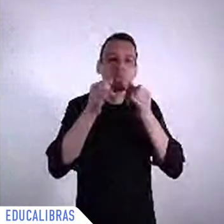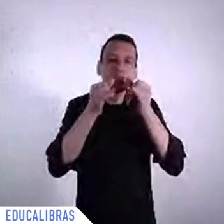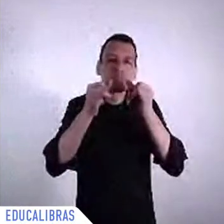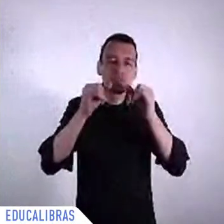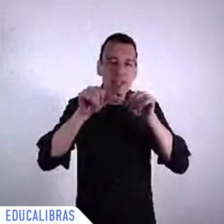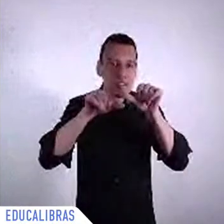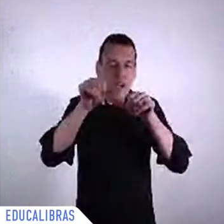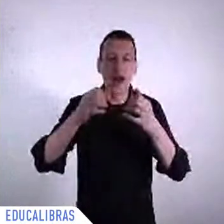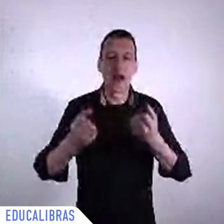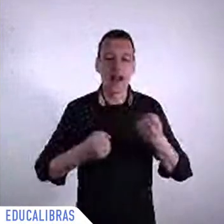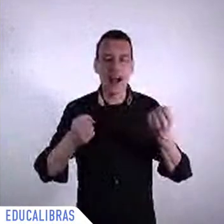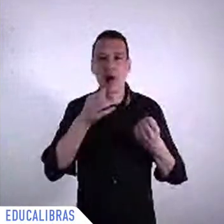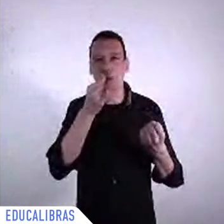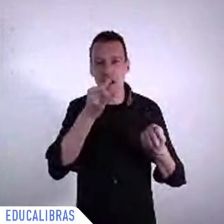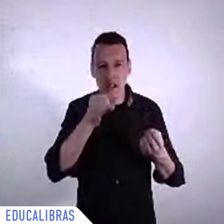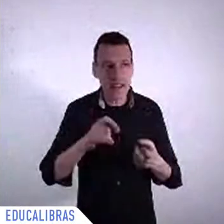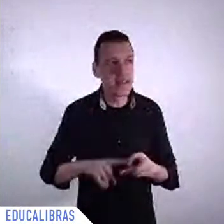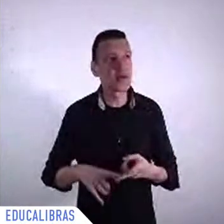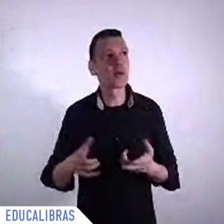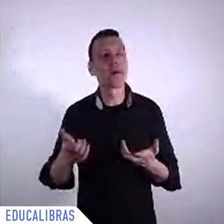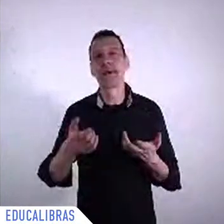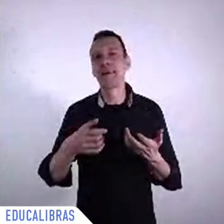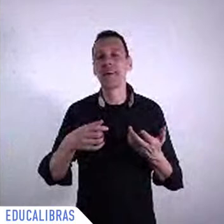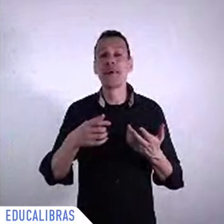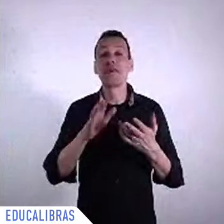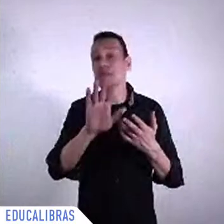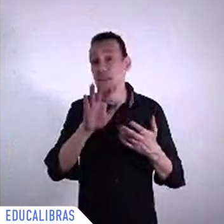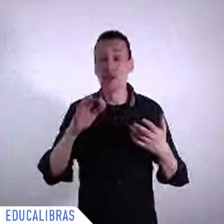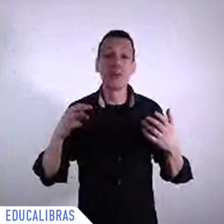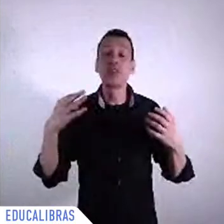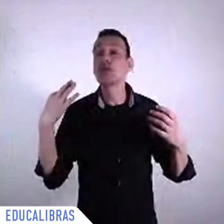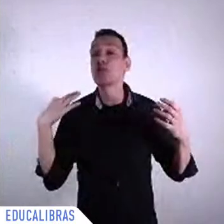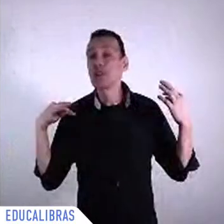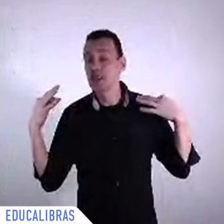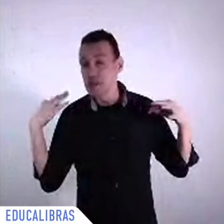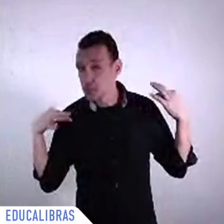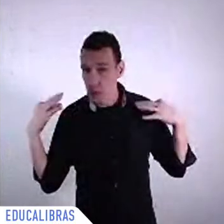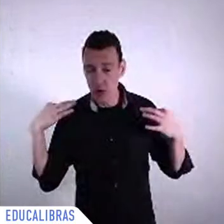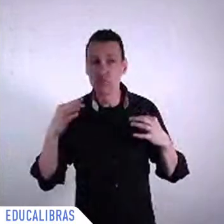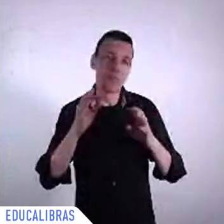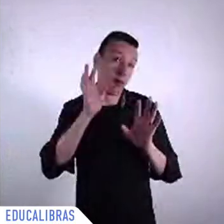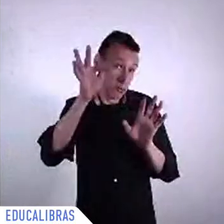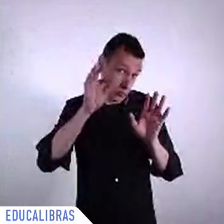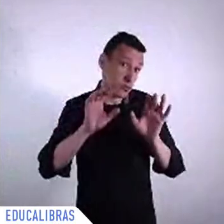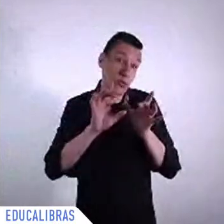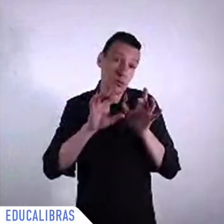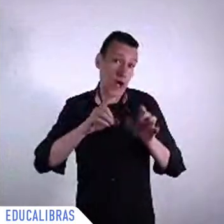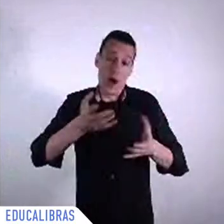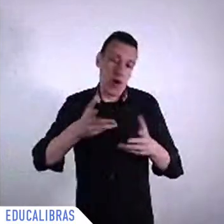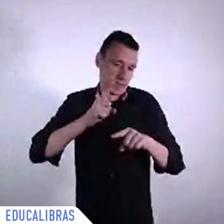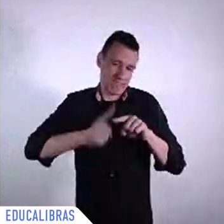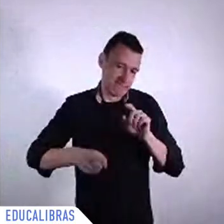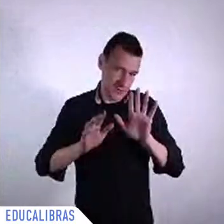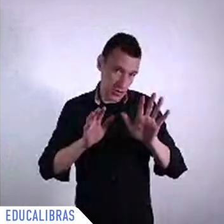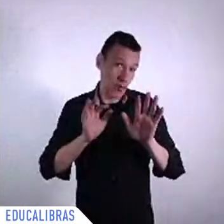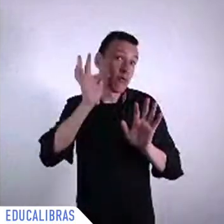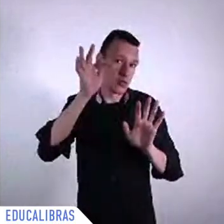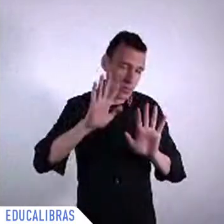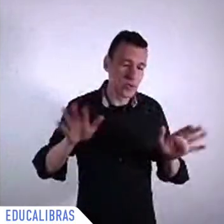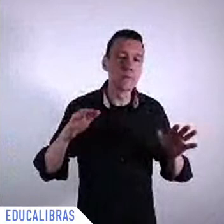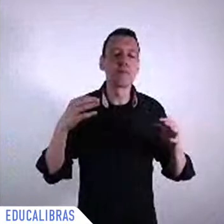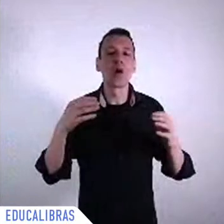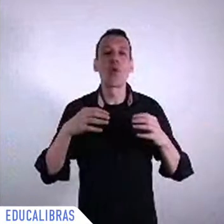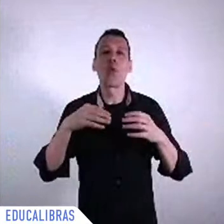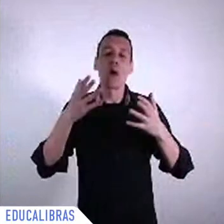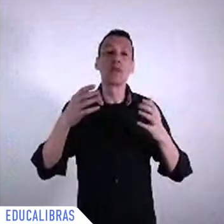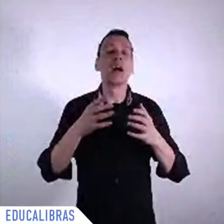when we go back to that by economy and the circular economy and in the social